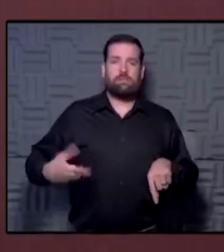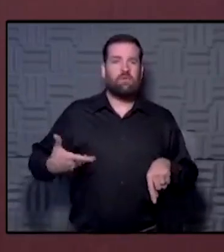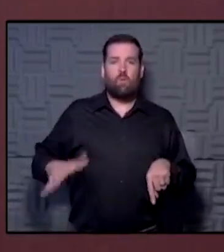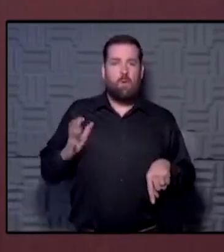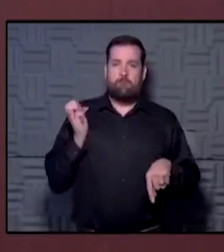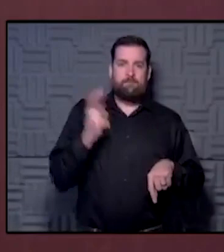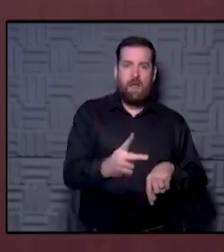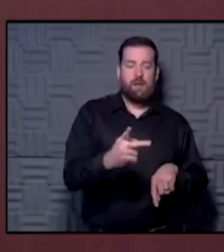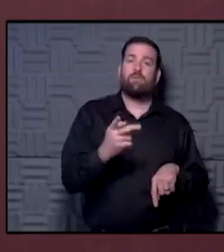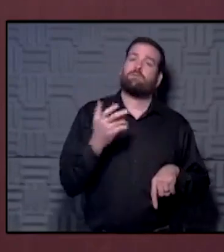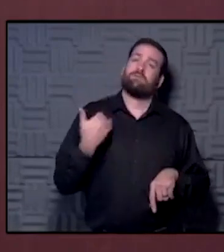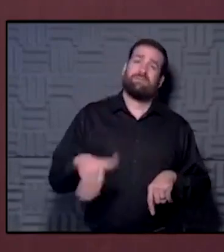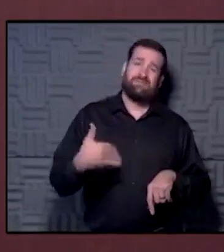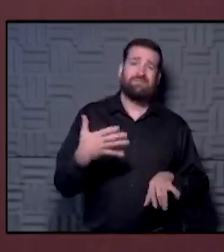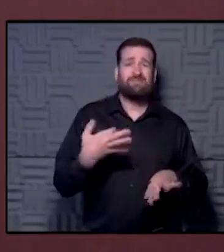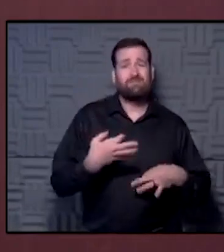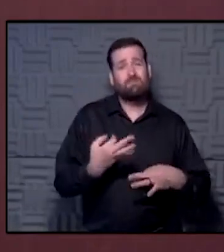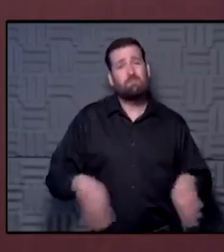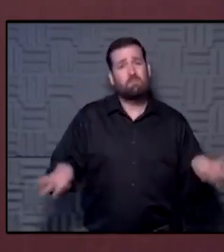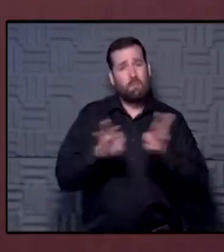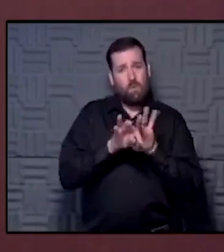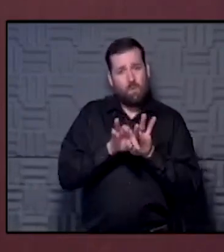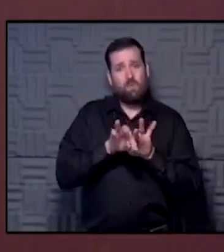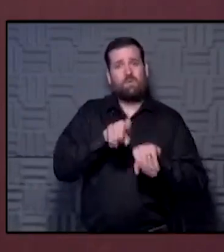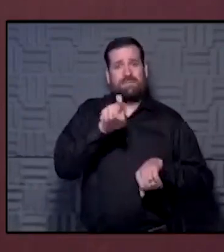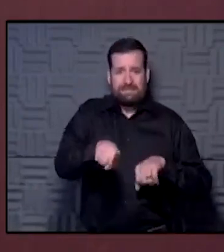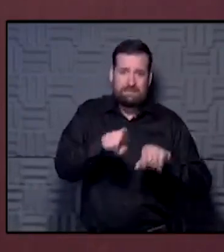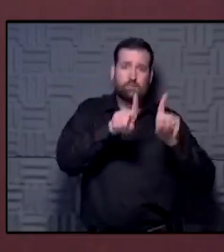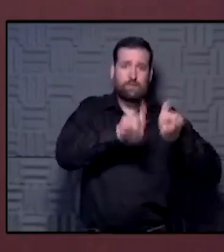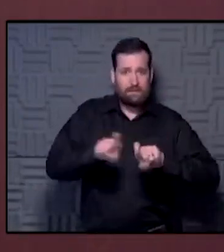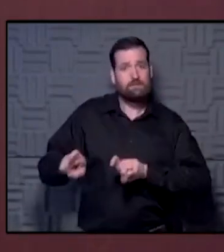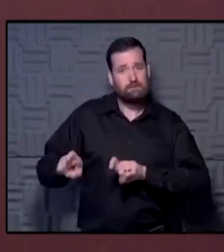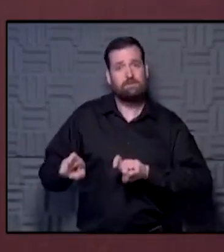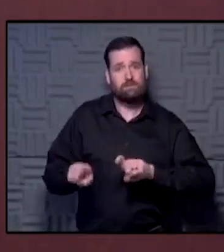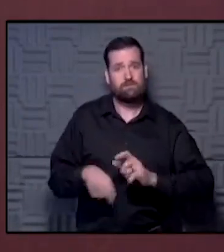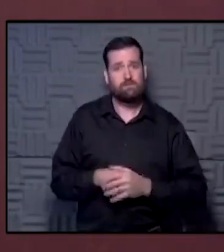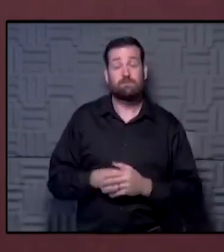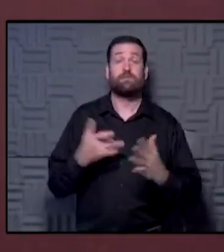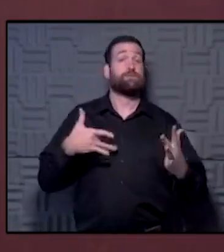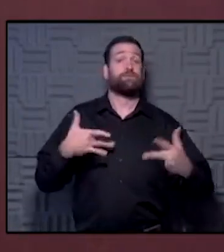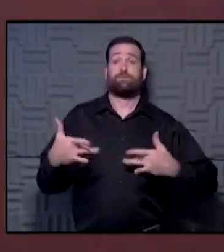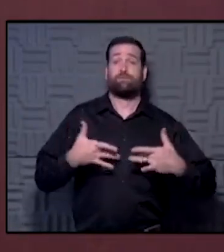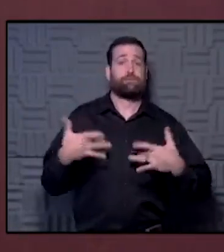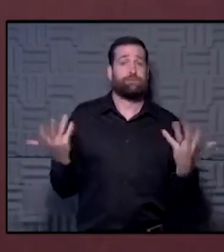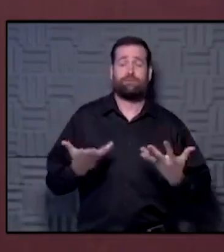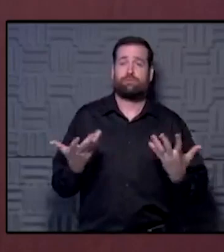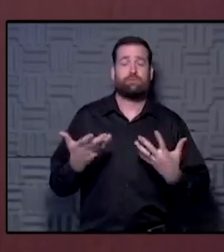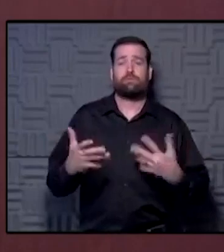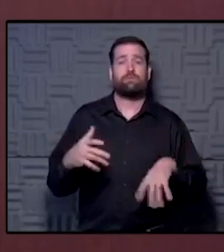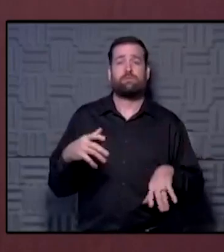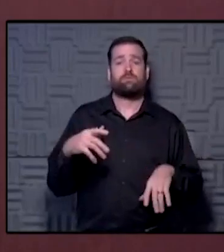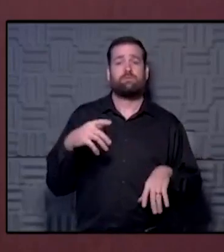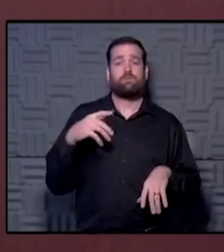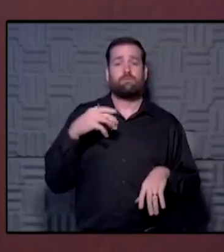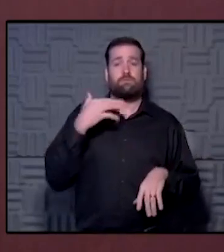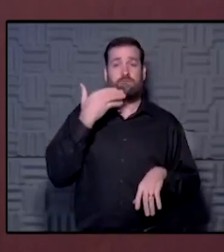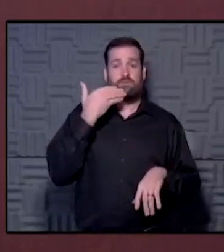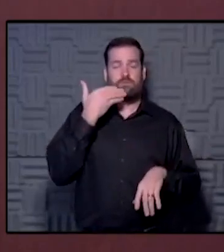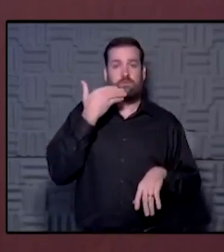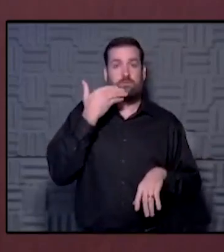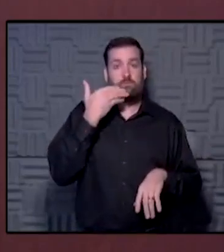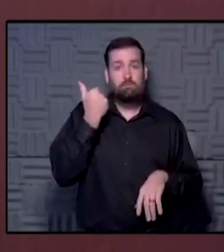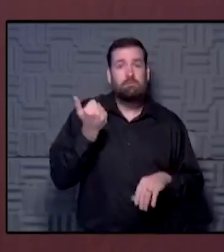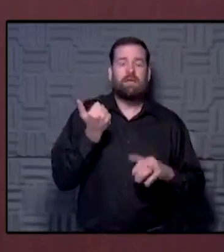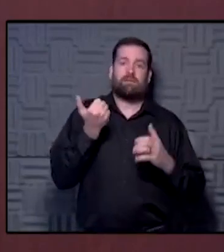think it's really important for them to keep up with their screening. And the concern is that because the best chance to